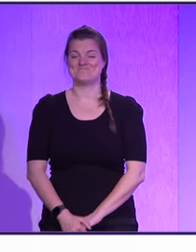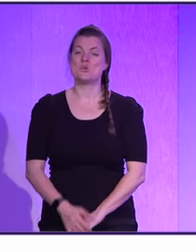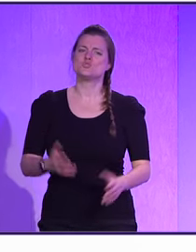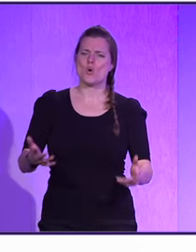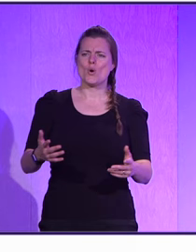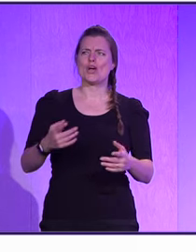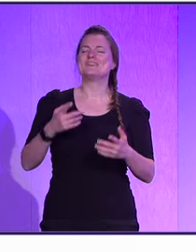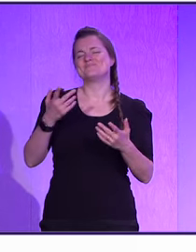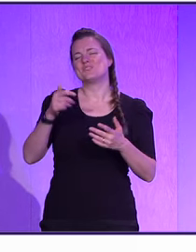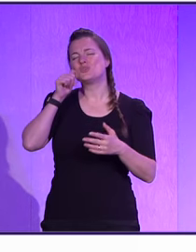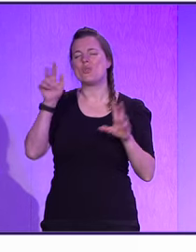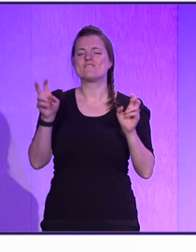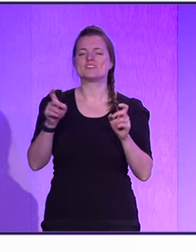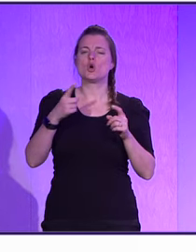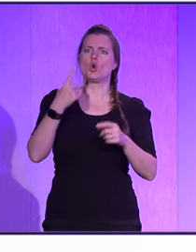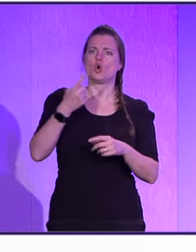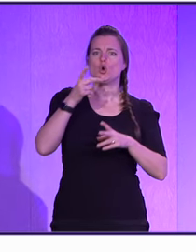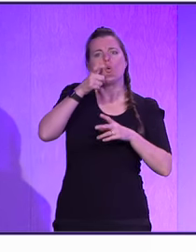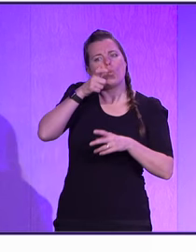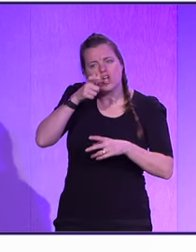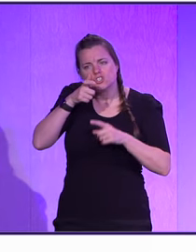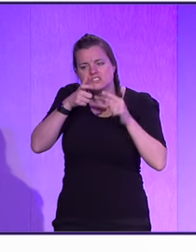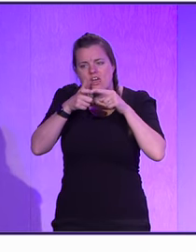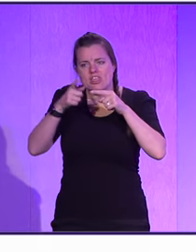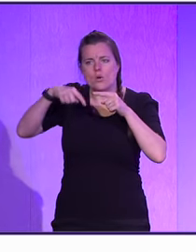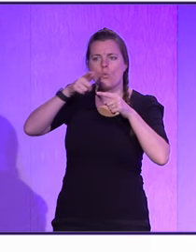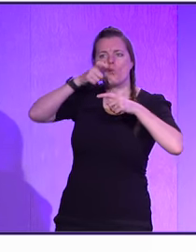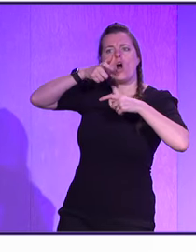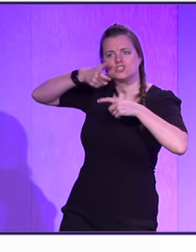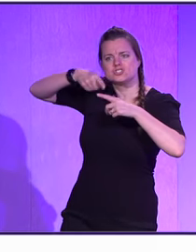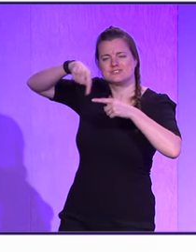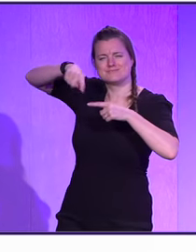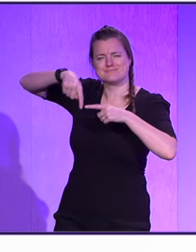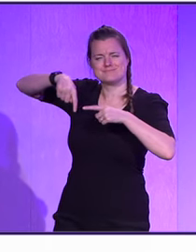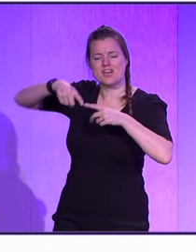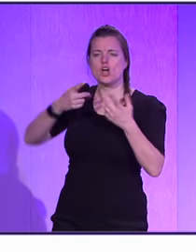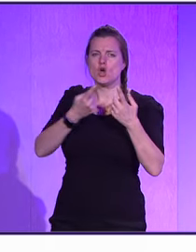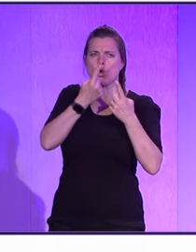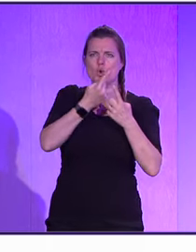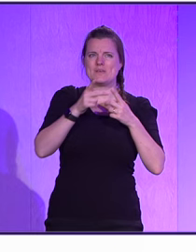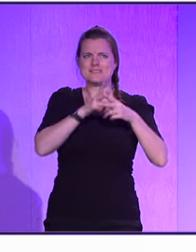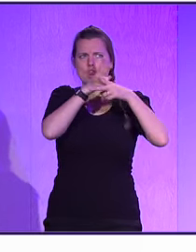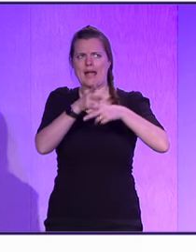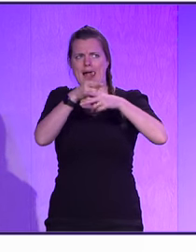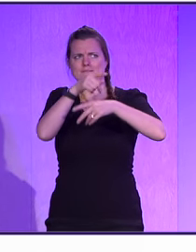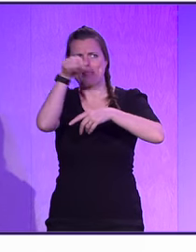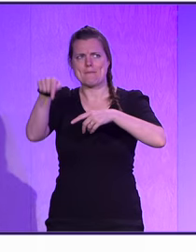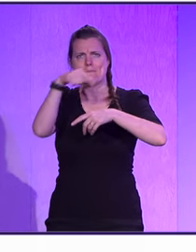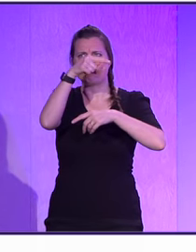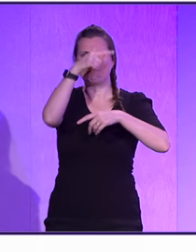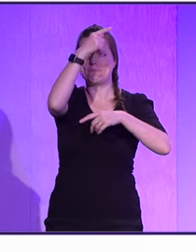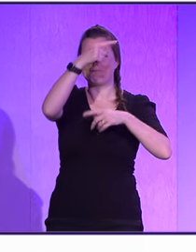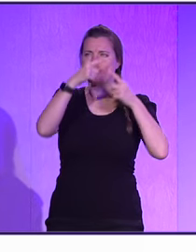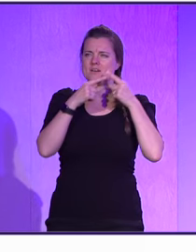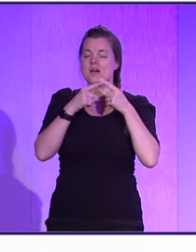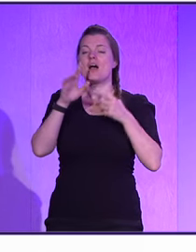So, we all know the saying, who watches the watchers? I feel we're now in the age on who automates the automators, right? I think, like, think higher level